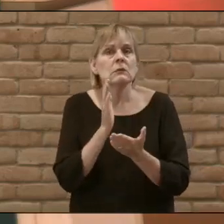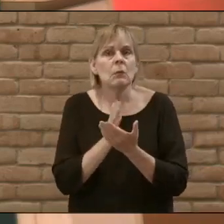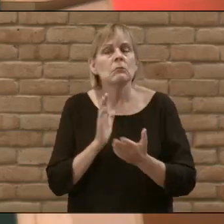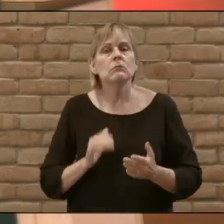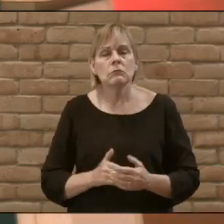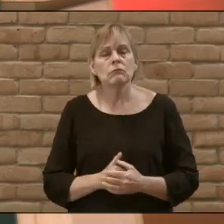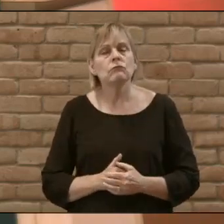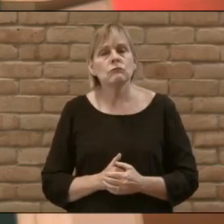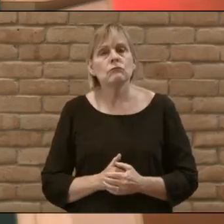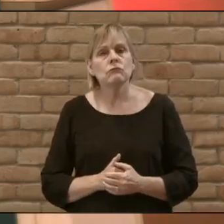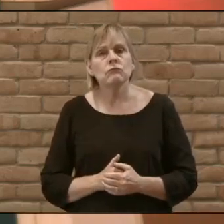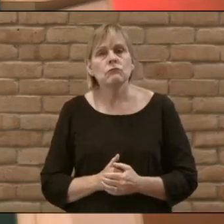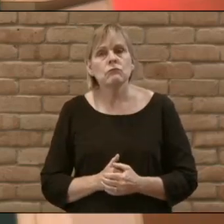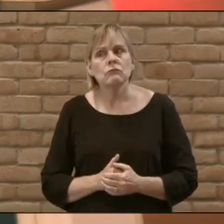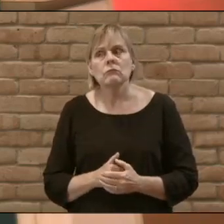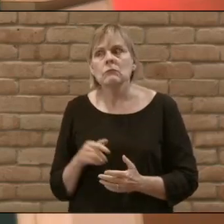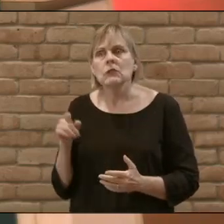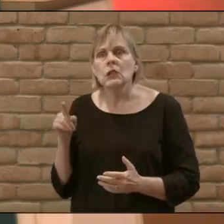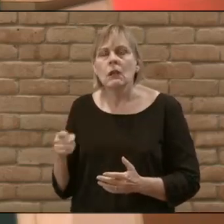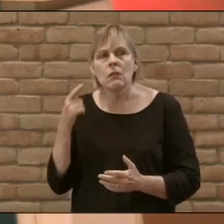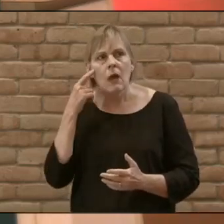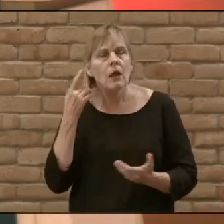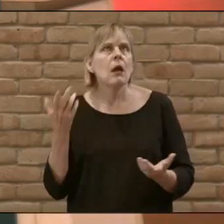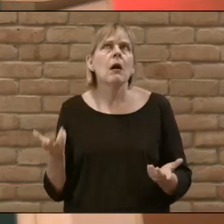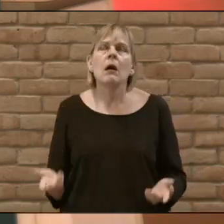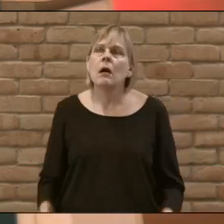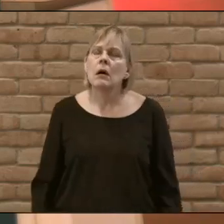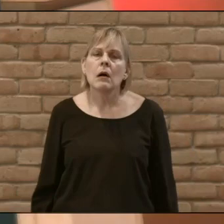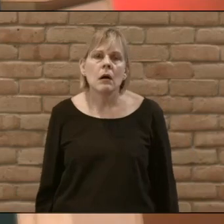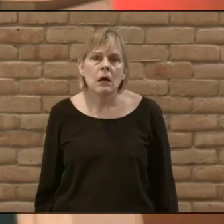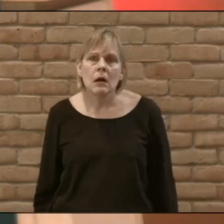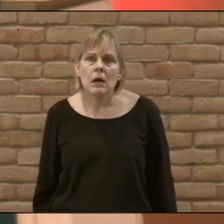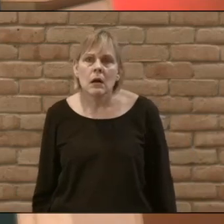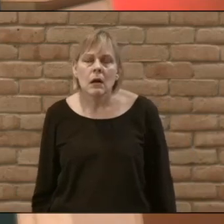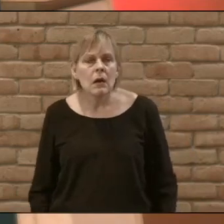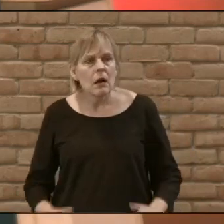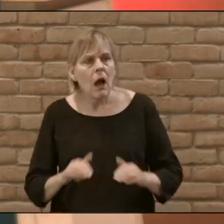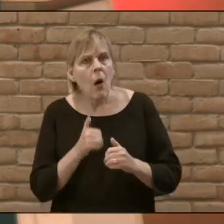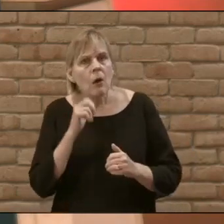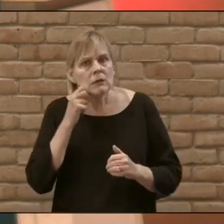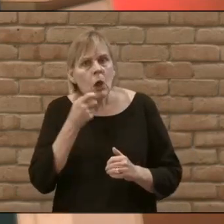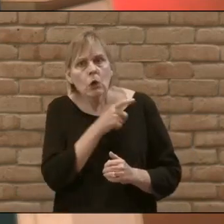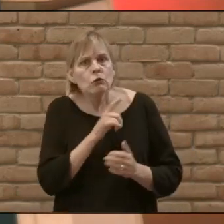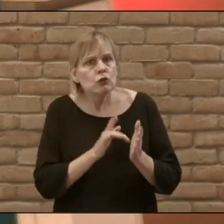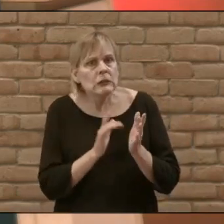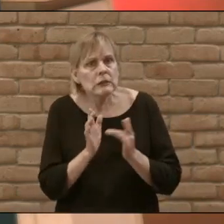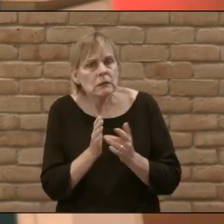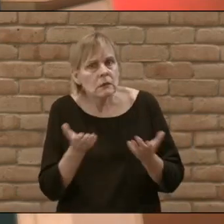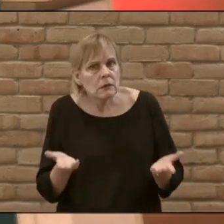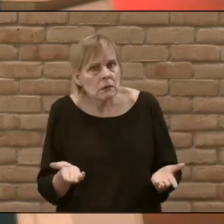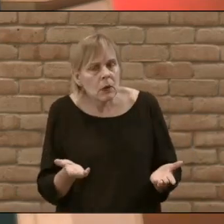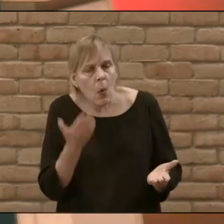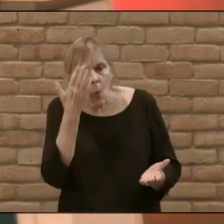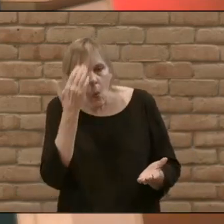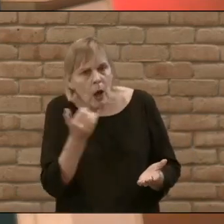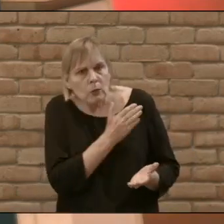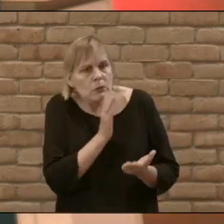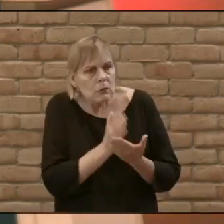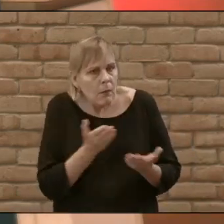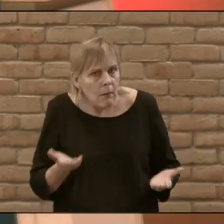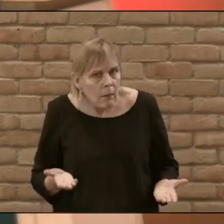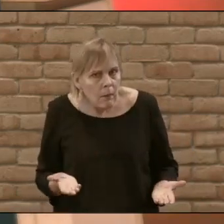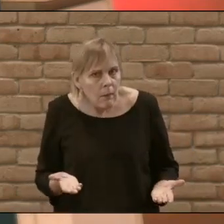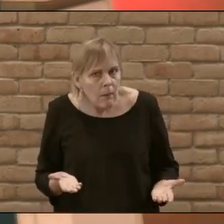so Jairus is probably thinking something like how dare you Jesus why did we stop